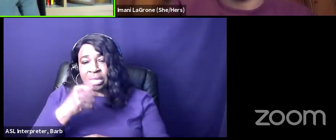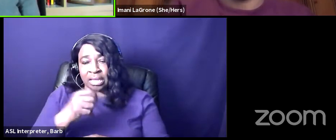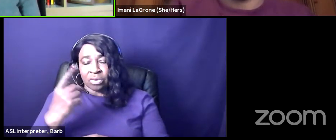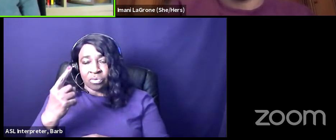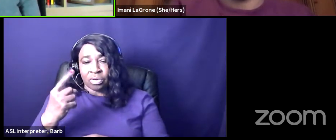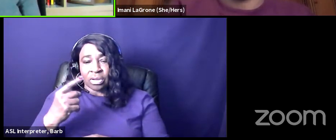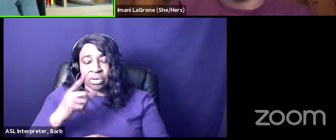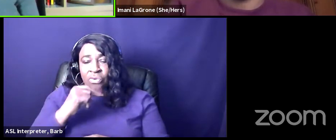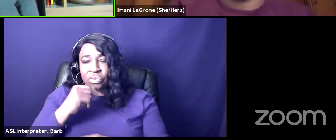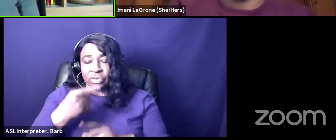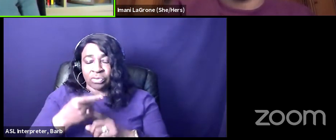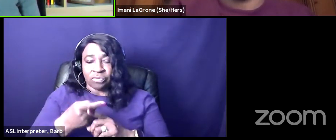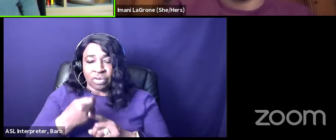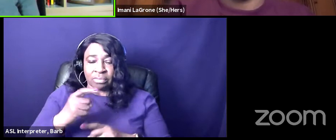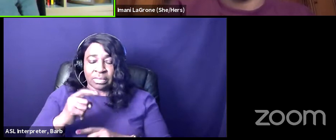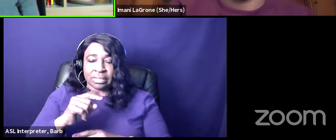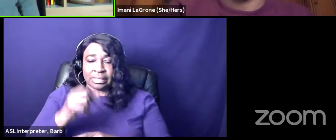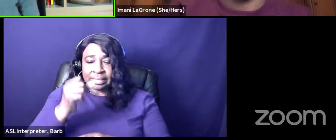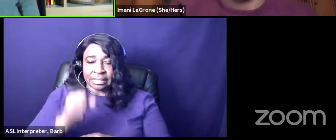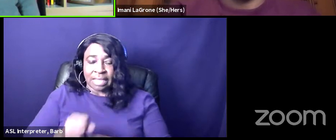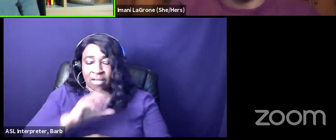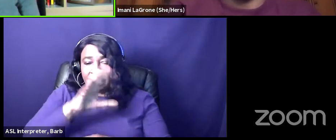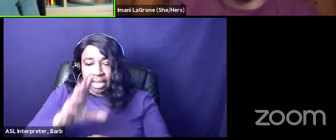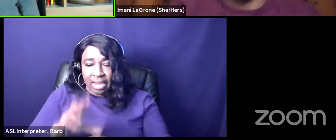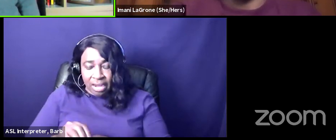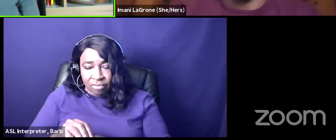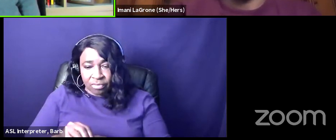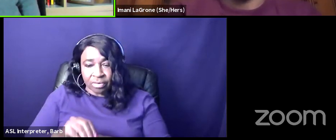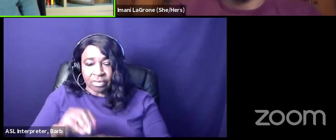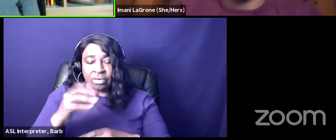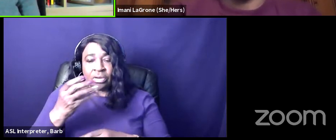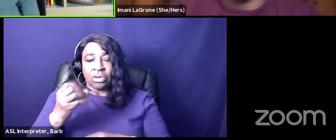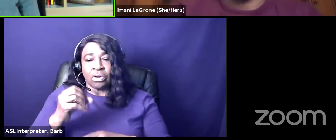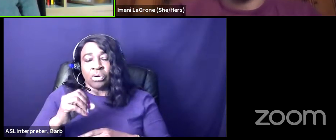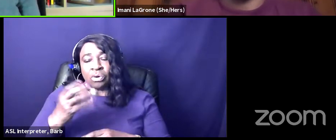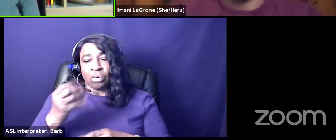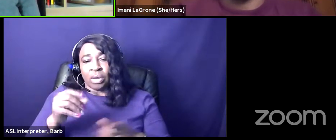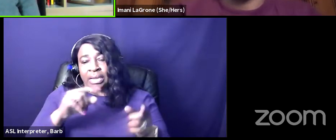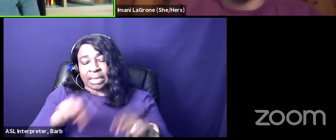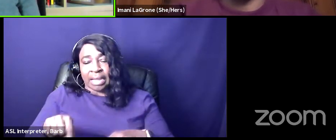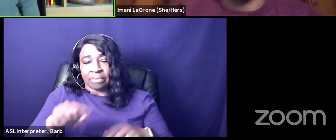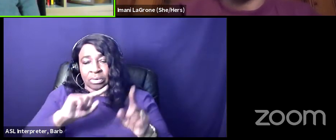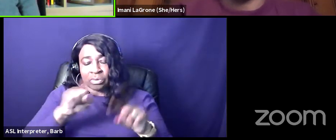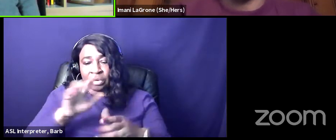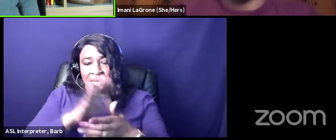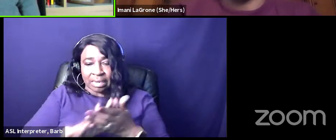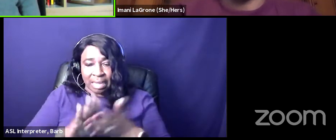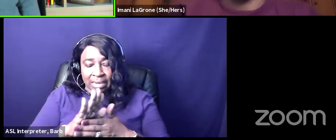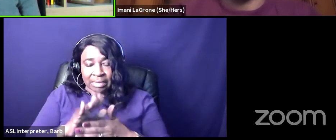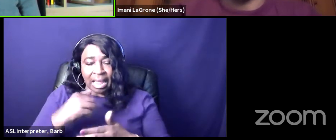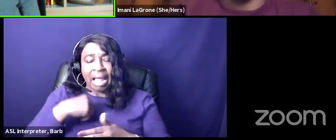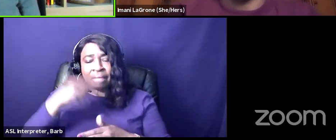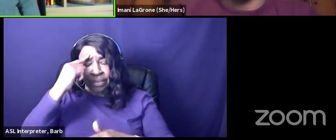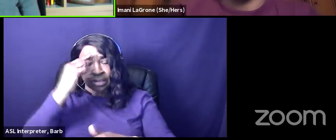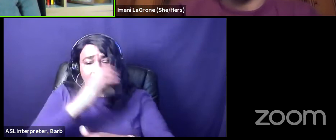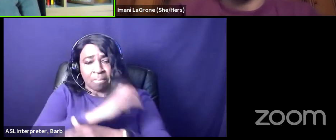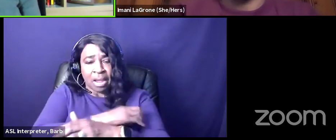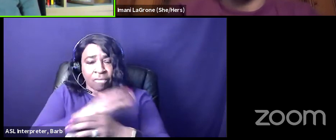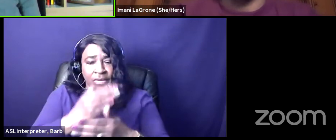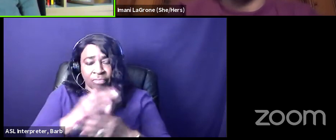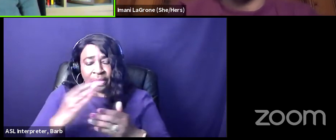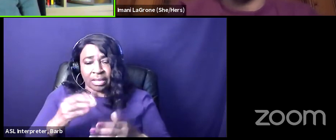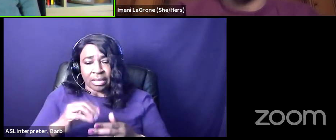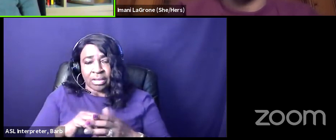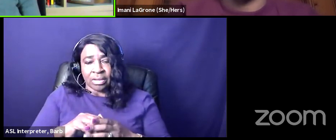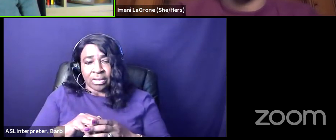south africa or like thought about truth and reconciliation missions i do think that that's a powerful thing when i was in south africa i was like what